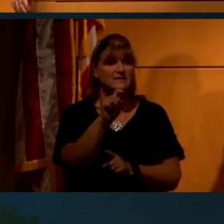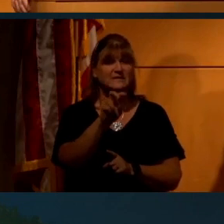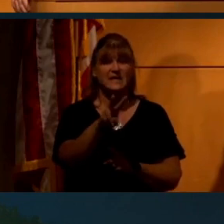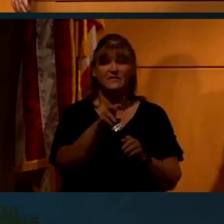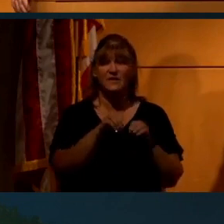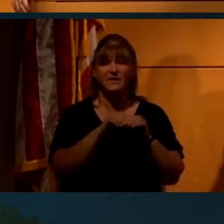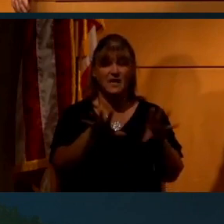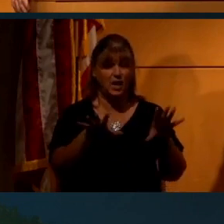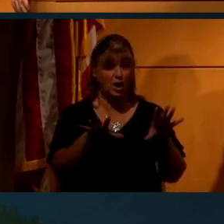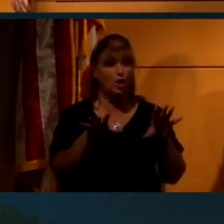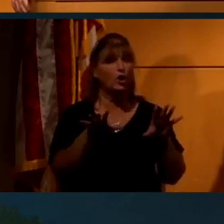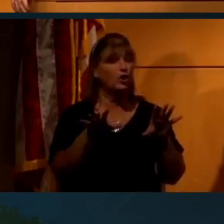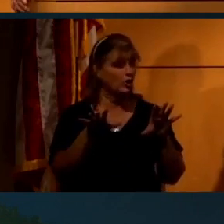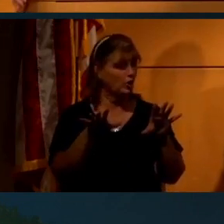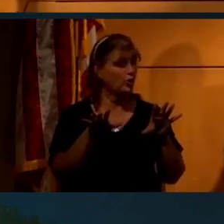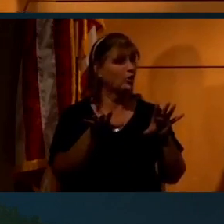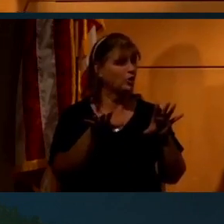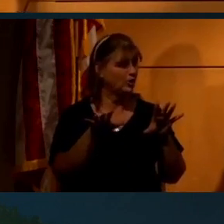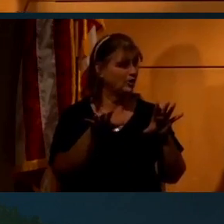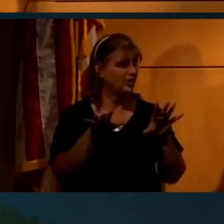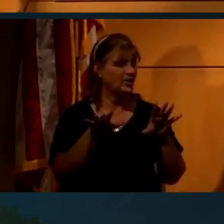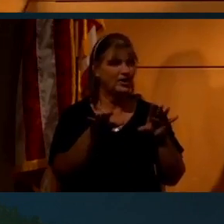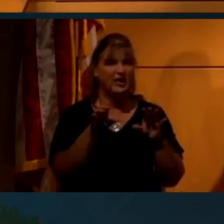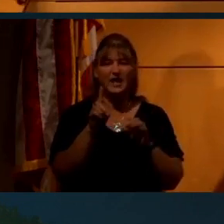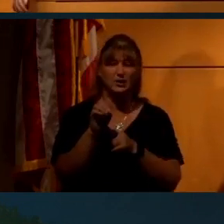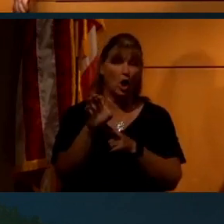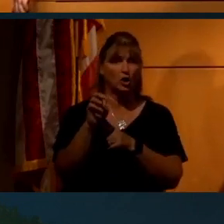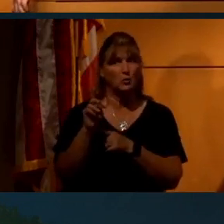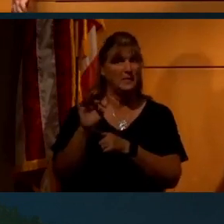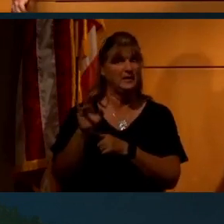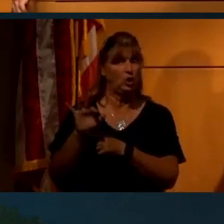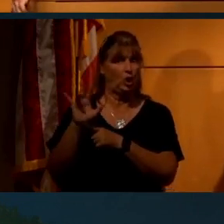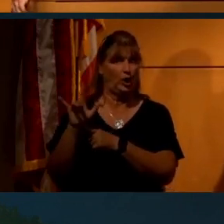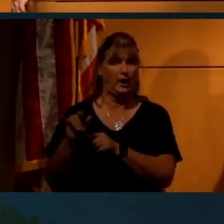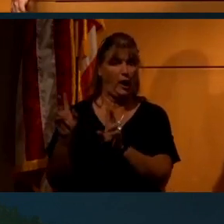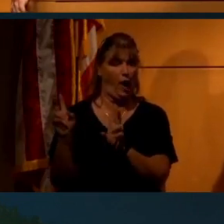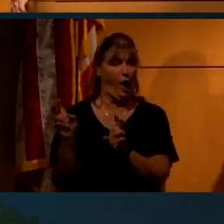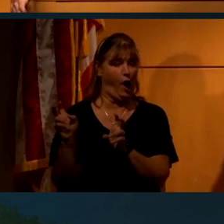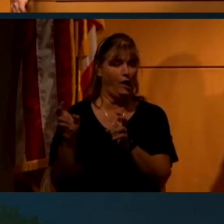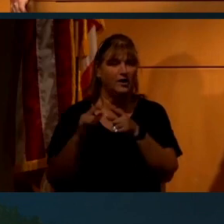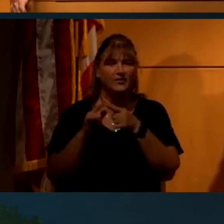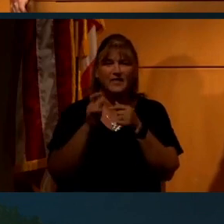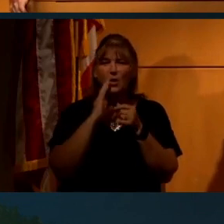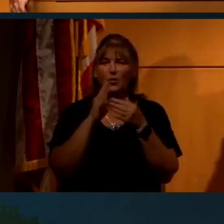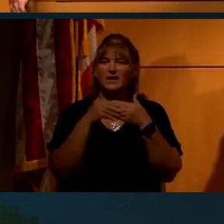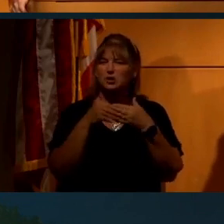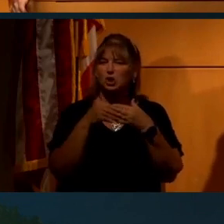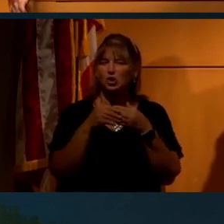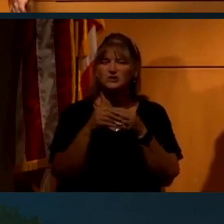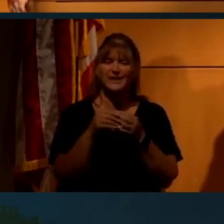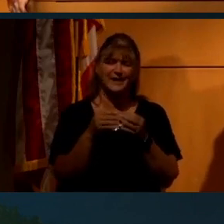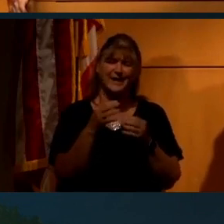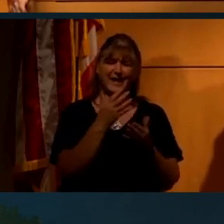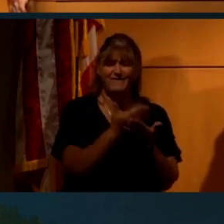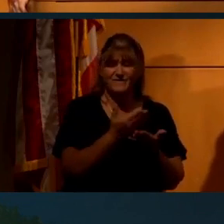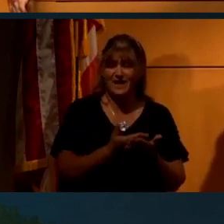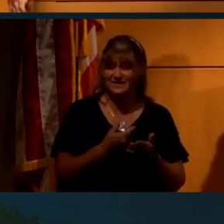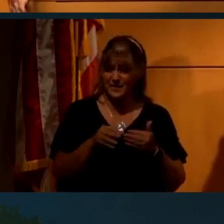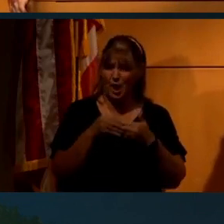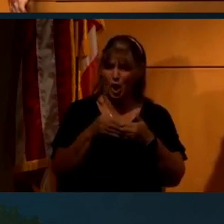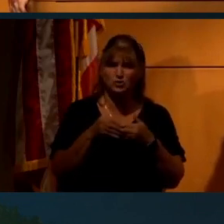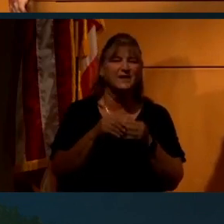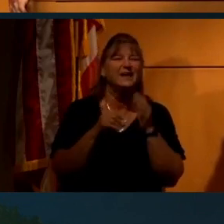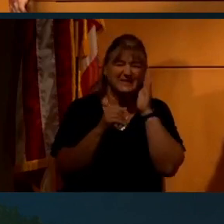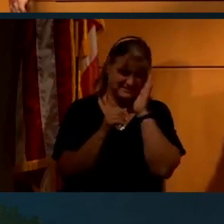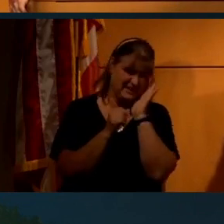a documentary that was loosely based on facts. And by loosely, I mean